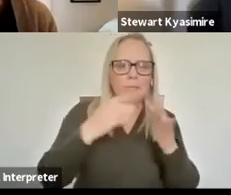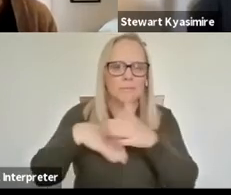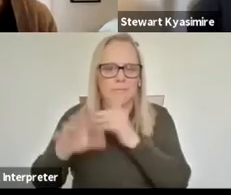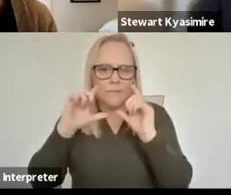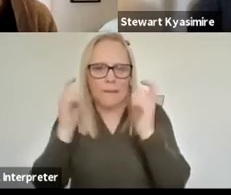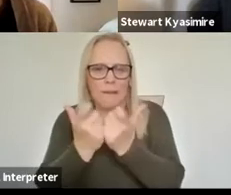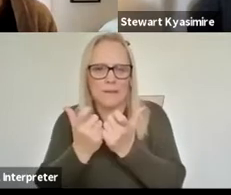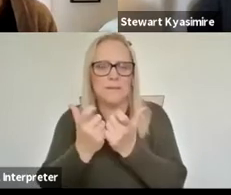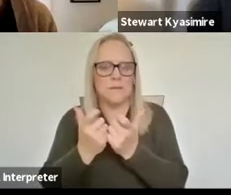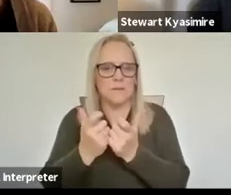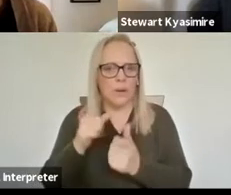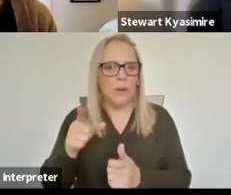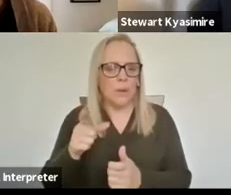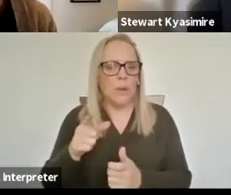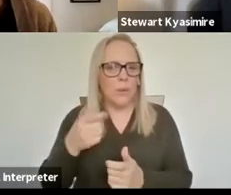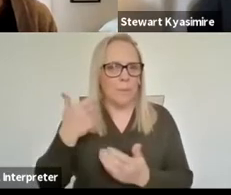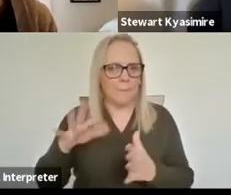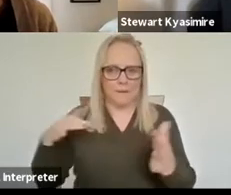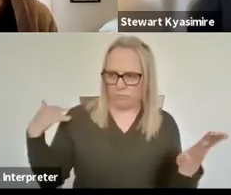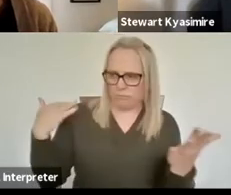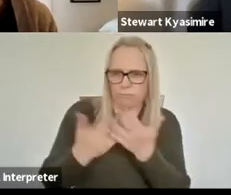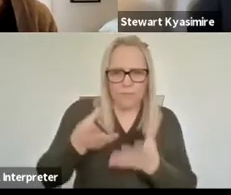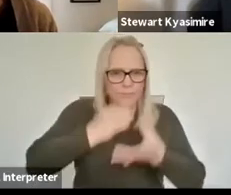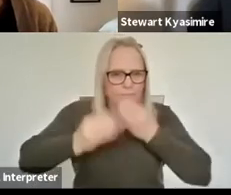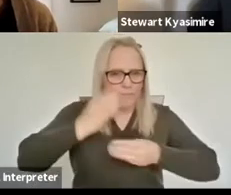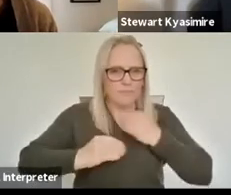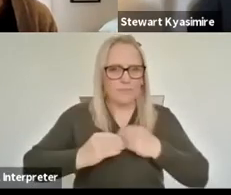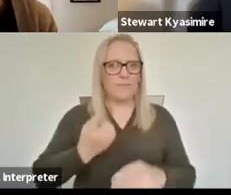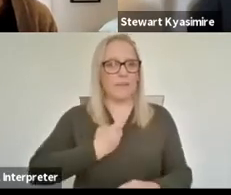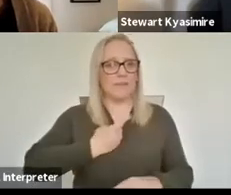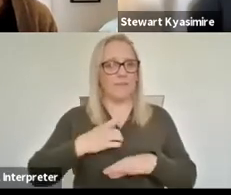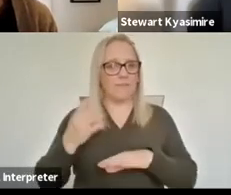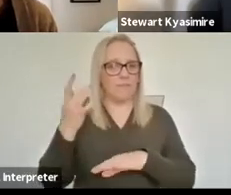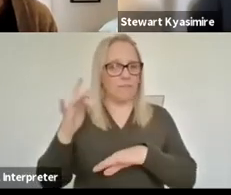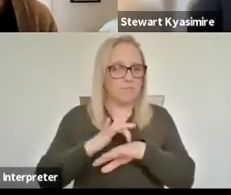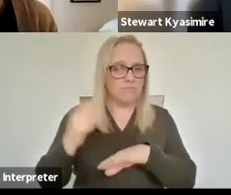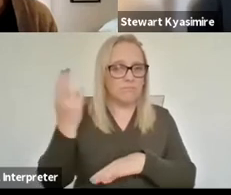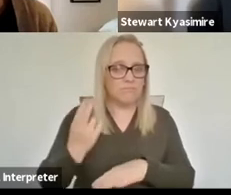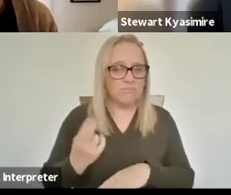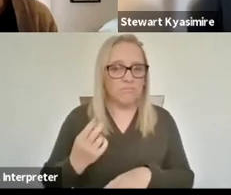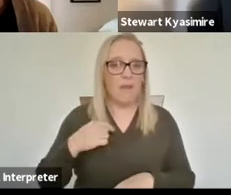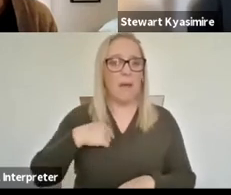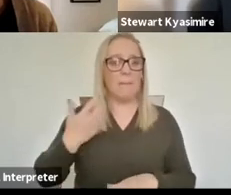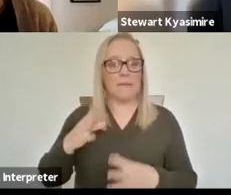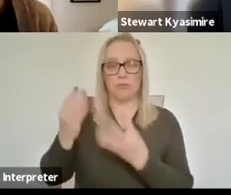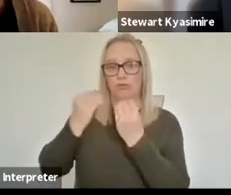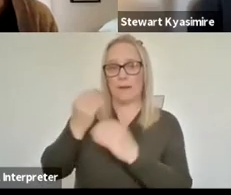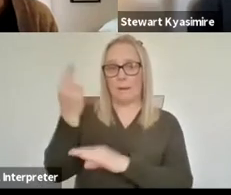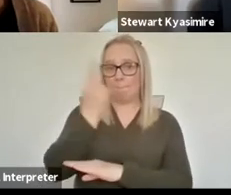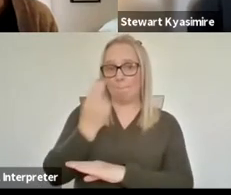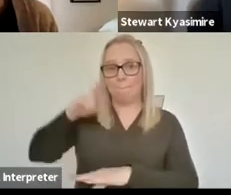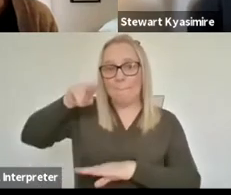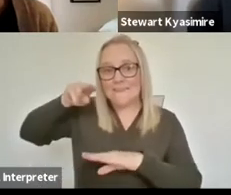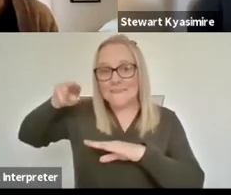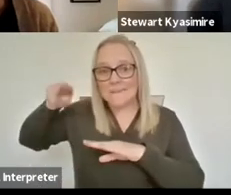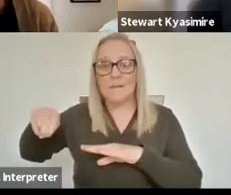lot through that process. I'm an artist by background, I trained as a painter and now work mainly in video and